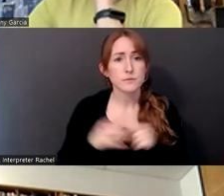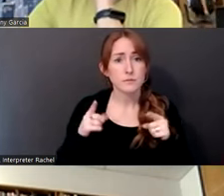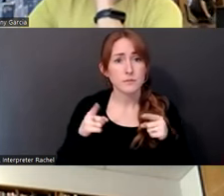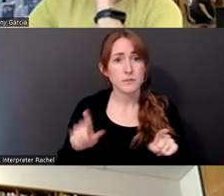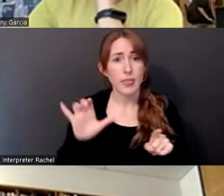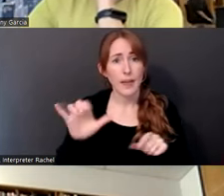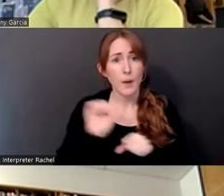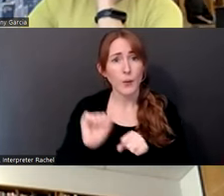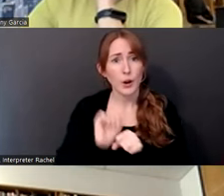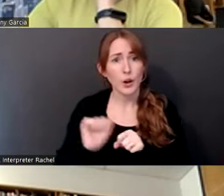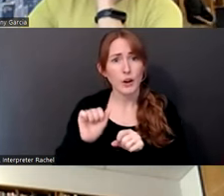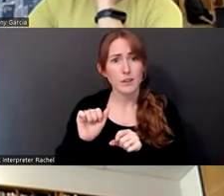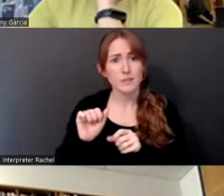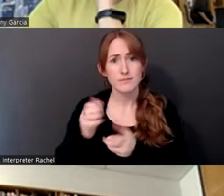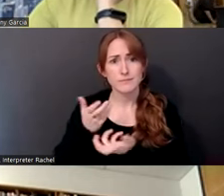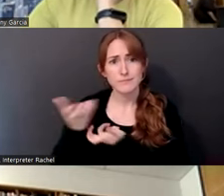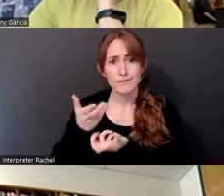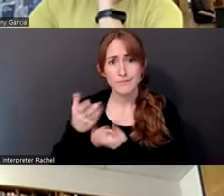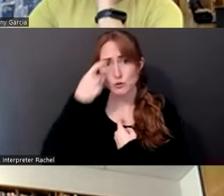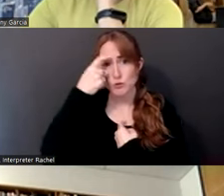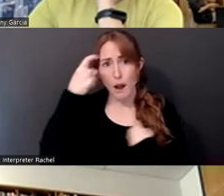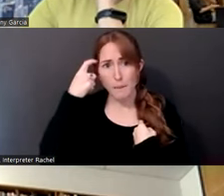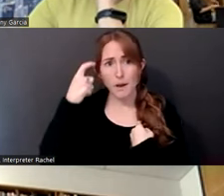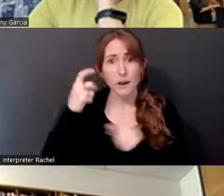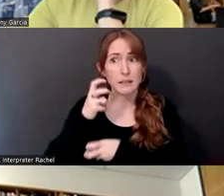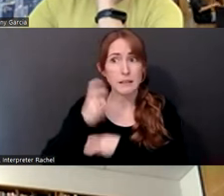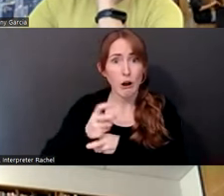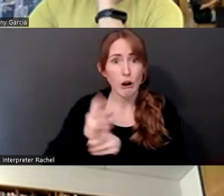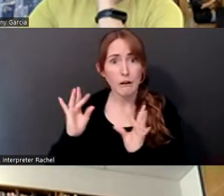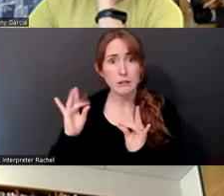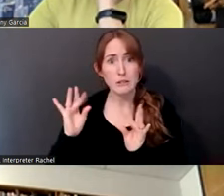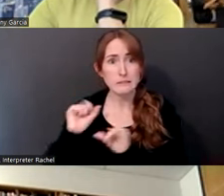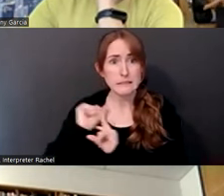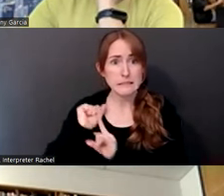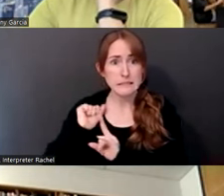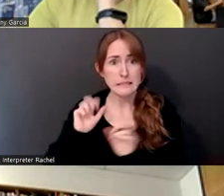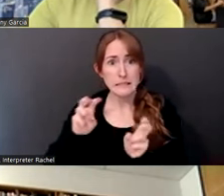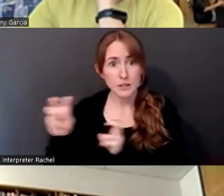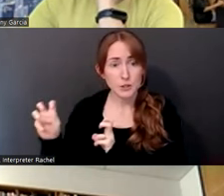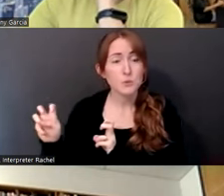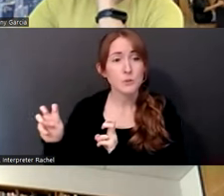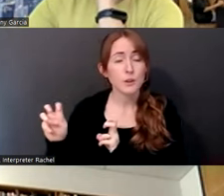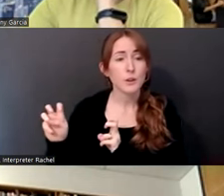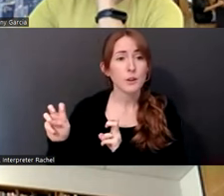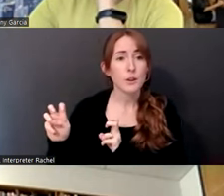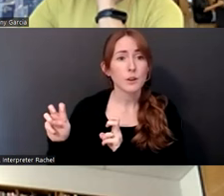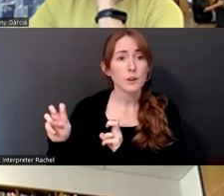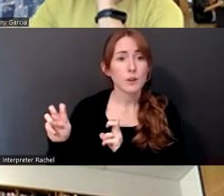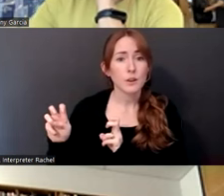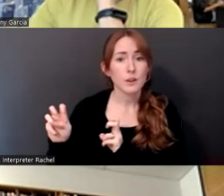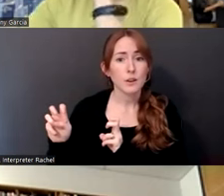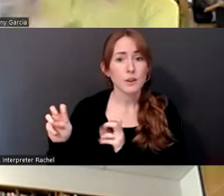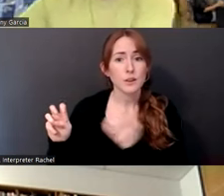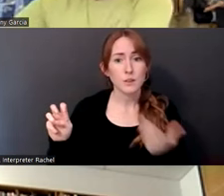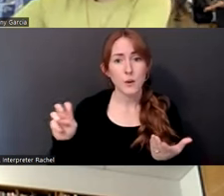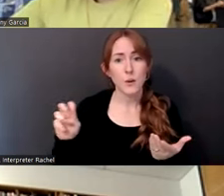and hard issues and you're immersed in it. So Constantino's coming back to being, uh, uh, a, um, interviewer inside of